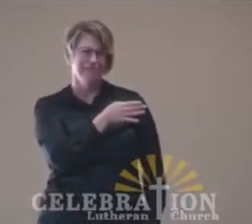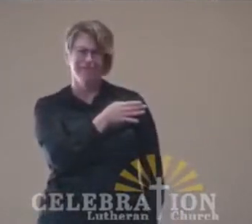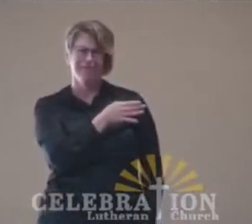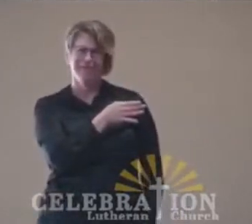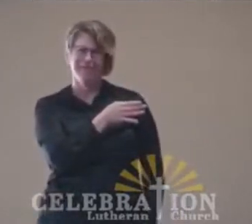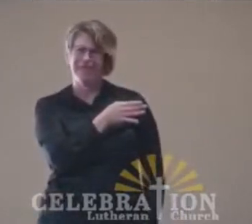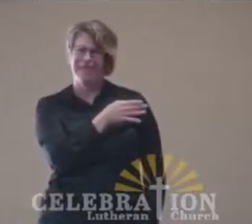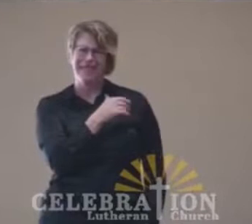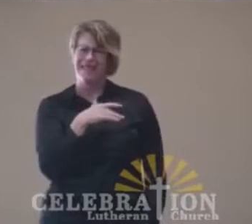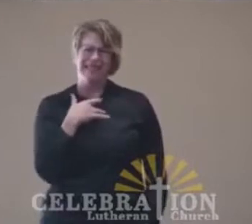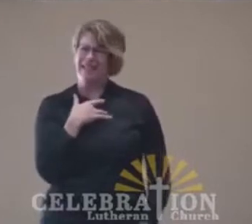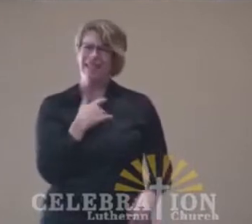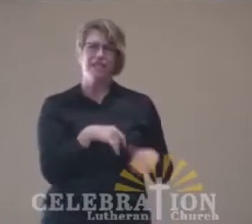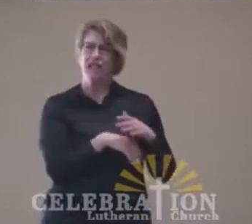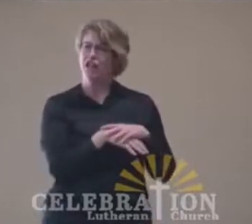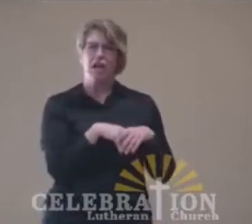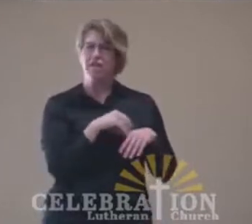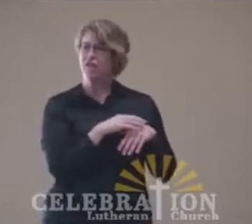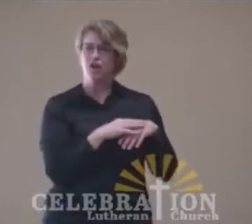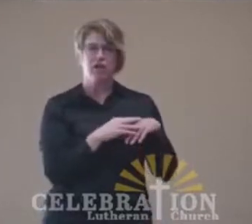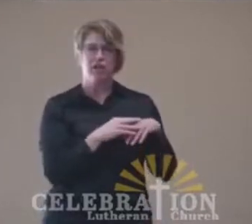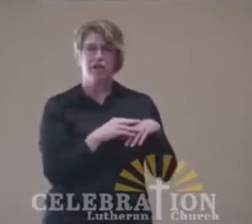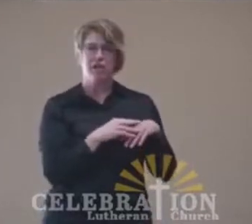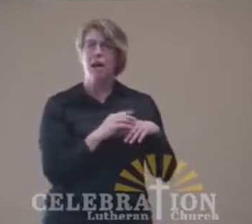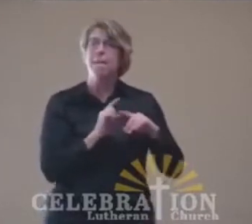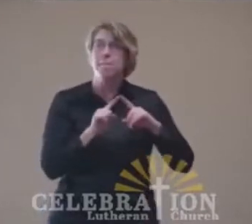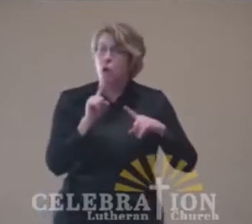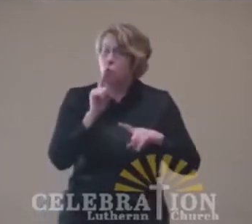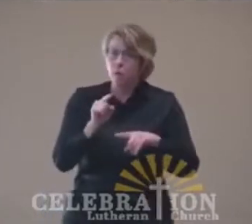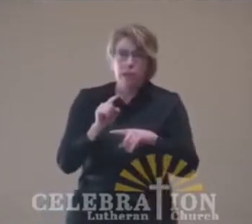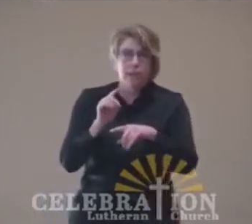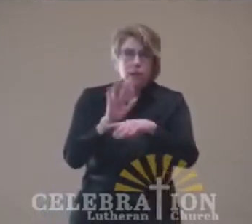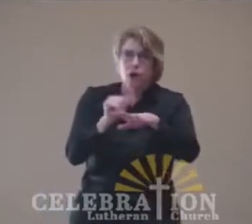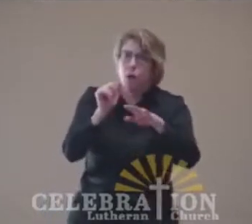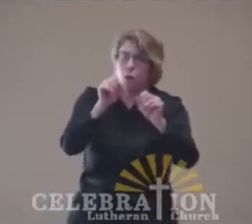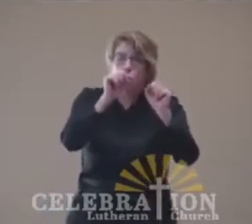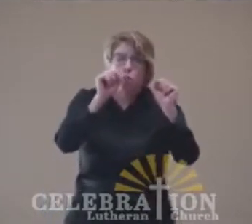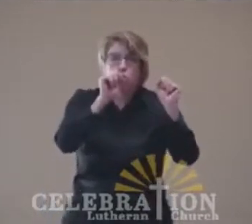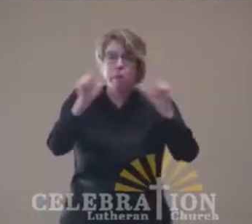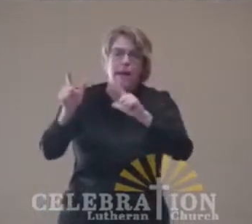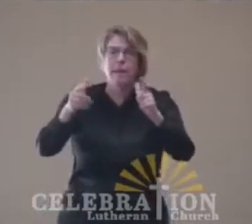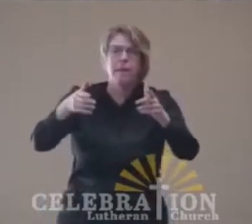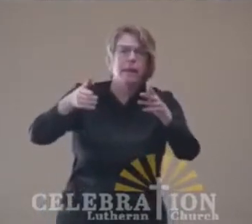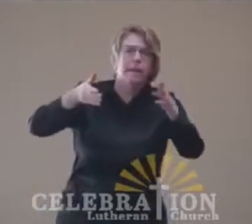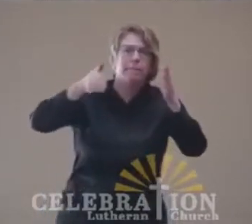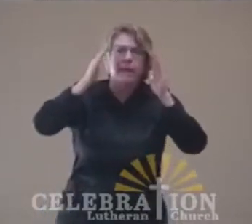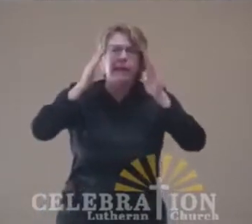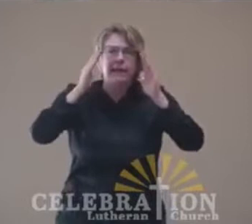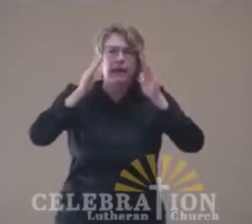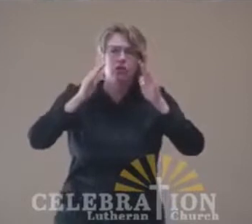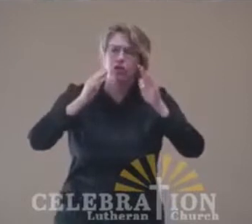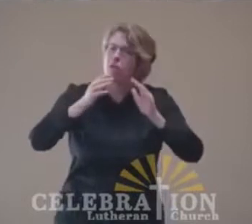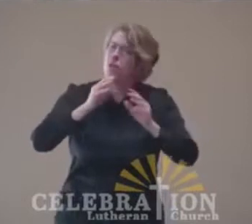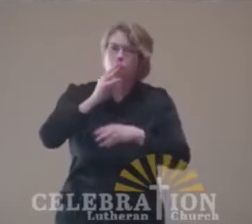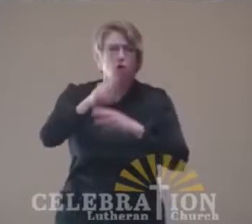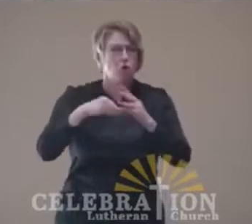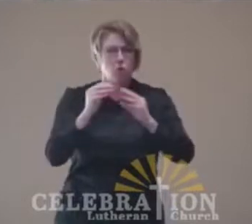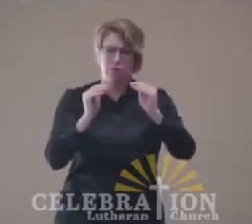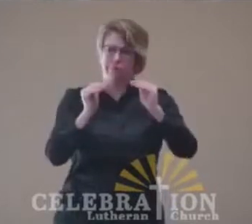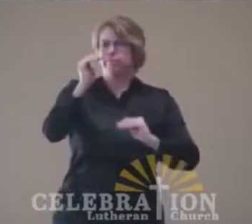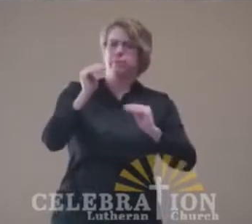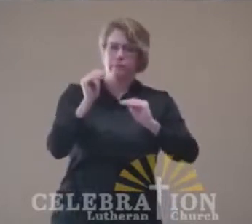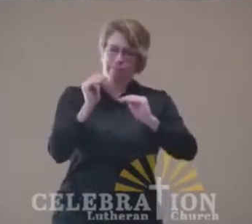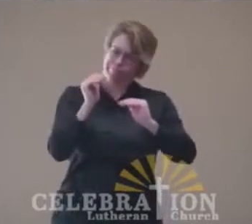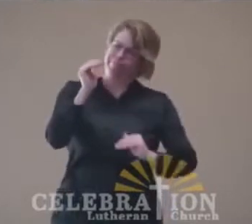much a comfort as it was a call to wake up to the injustices all around them.